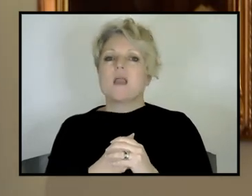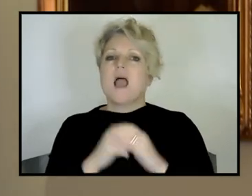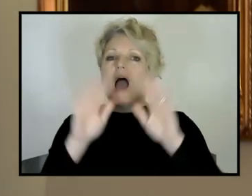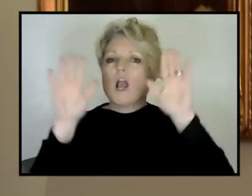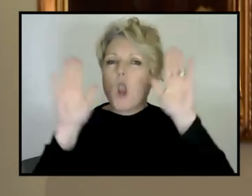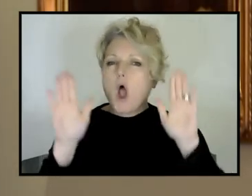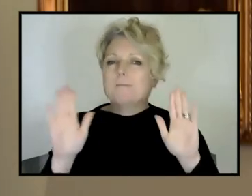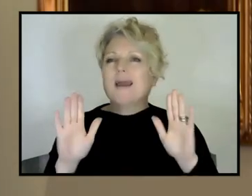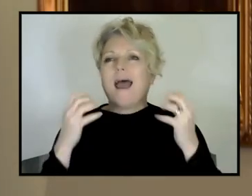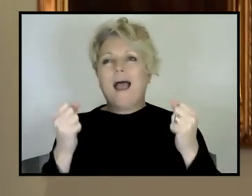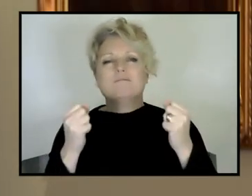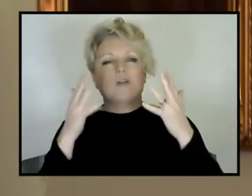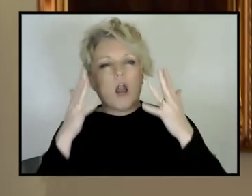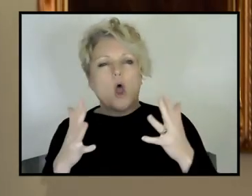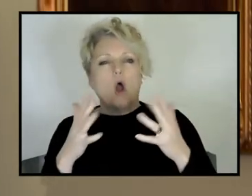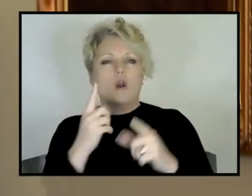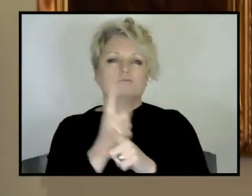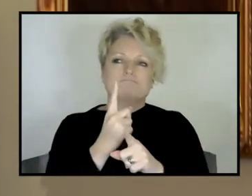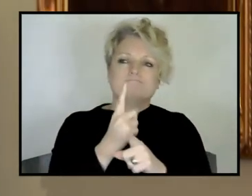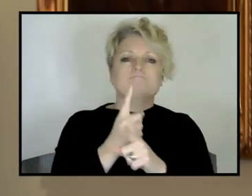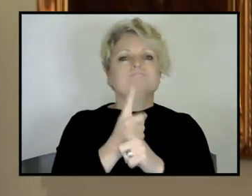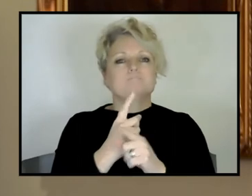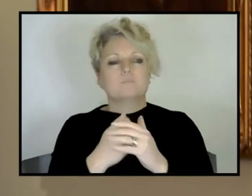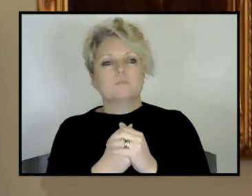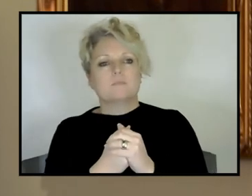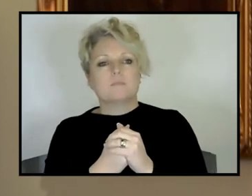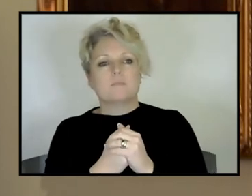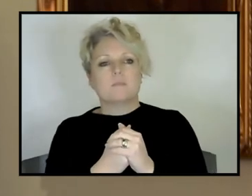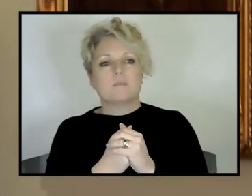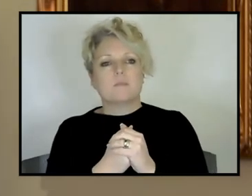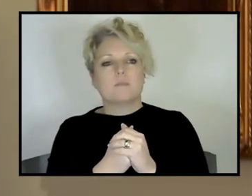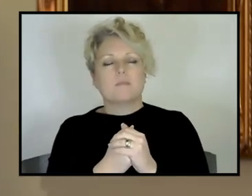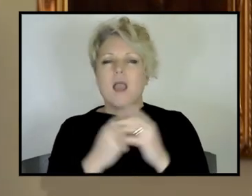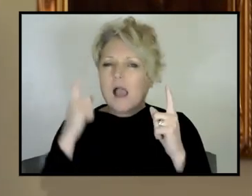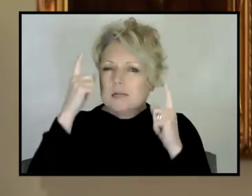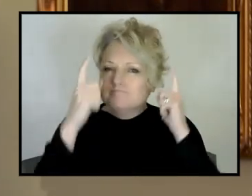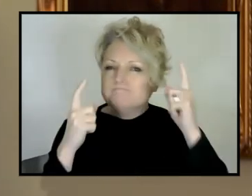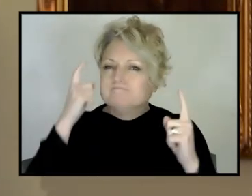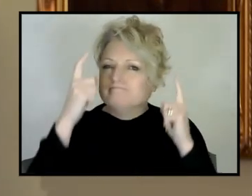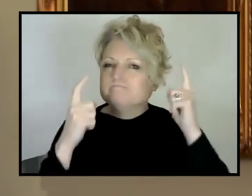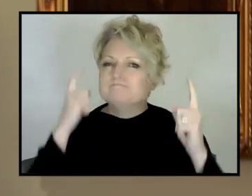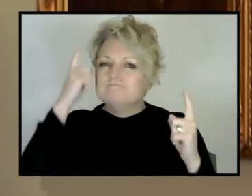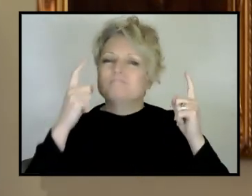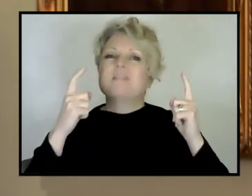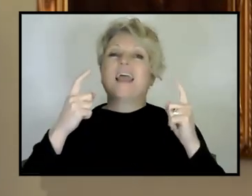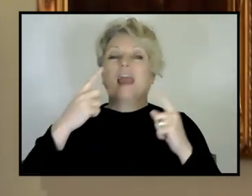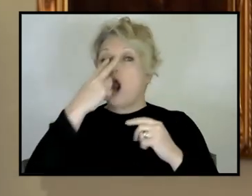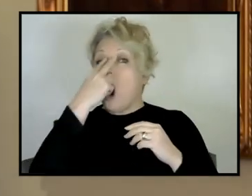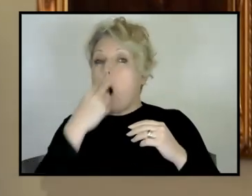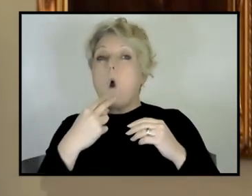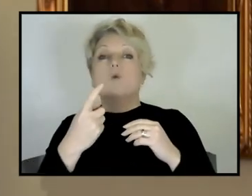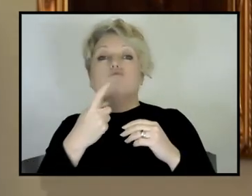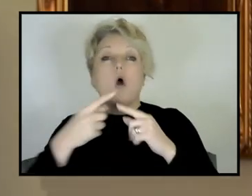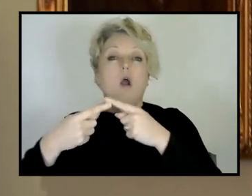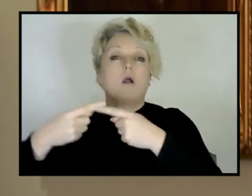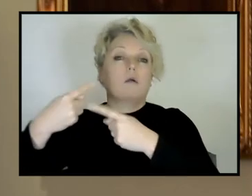obviously vested interests. Was there anything similar that in the geological area, was there any